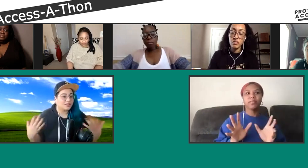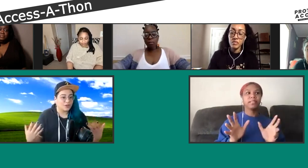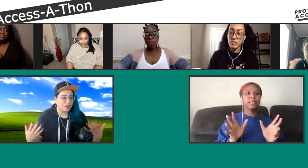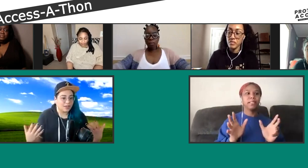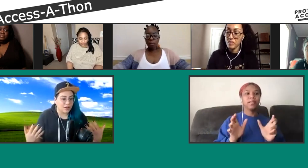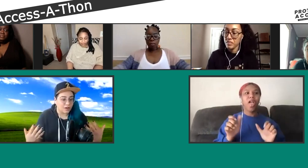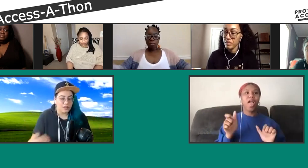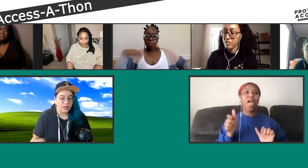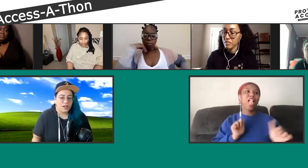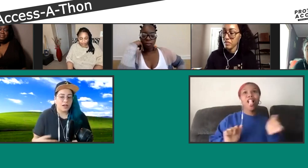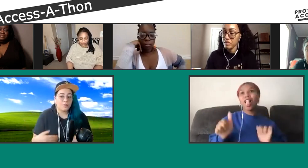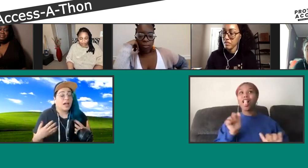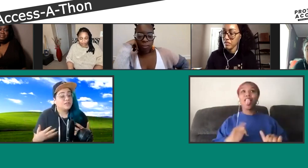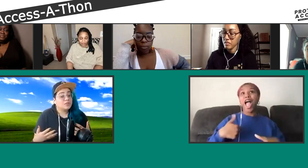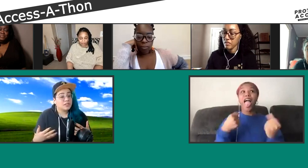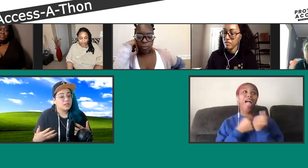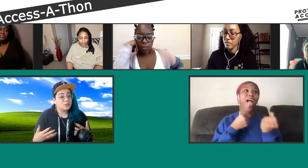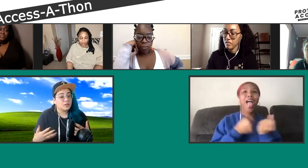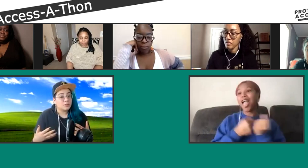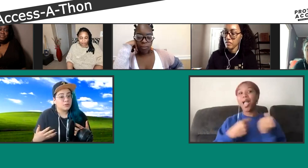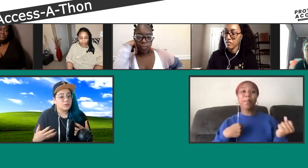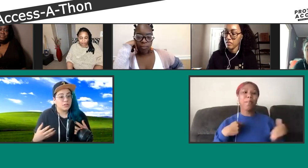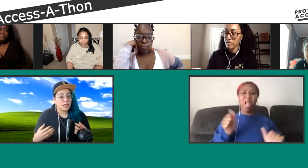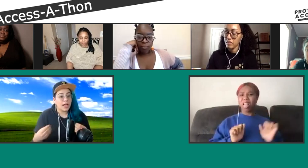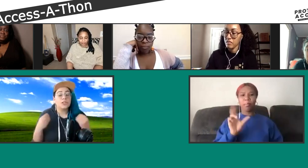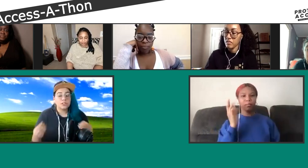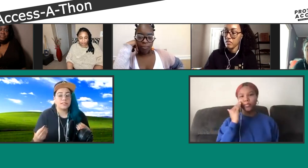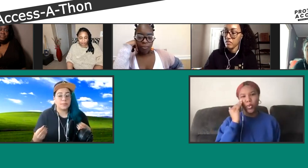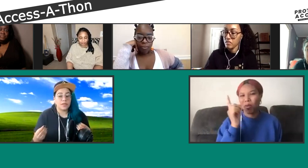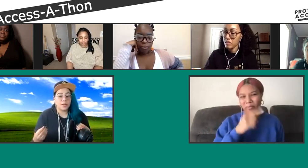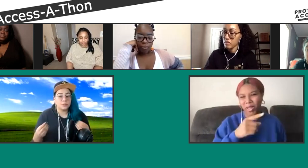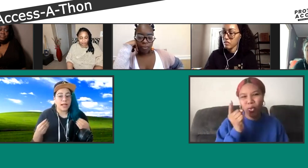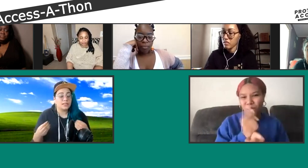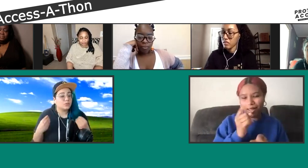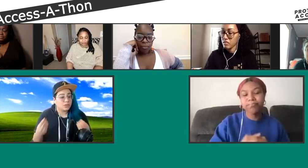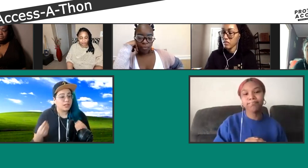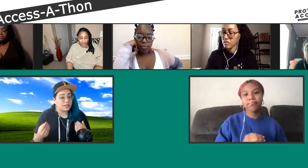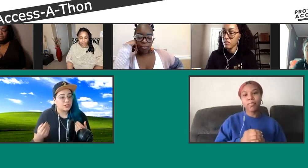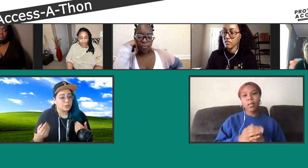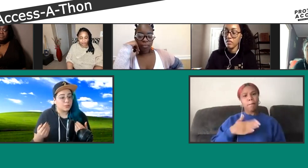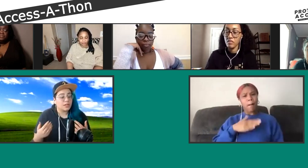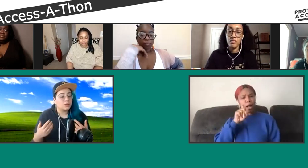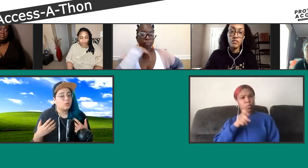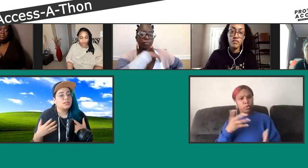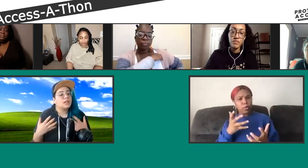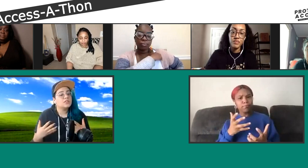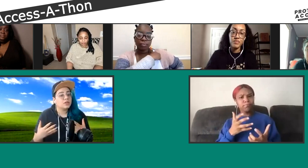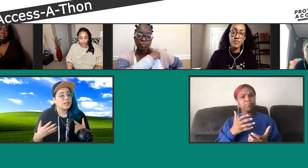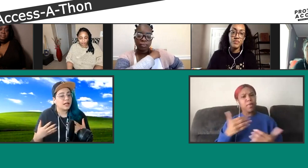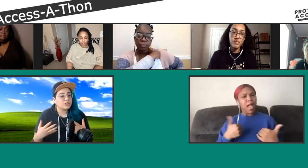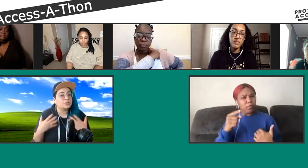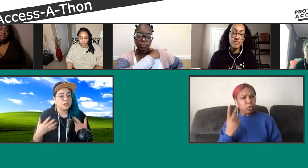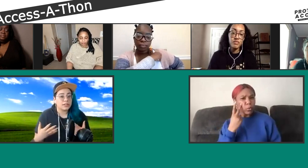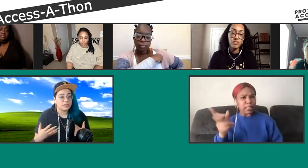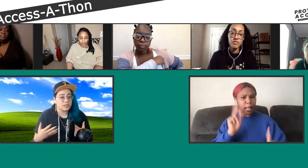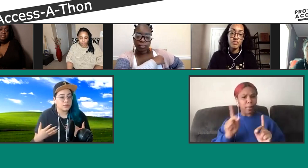not even trying at all. Have you seen people actually stepping up to practice real allyship, and what does real